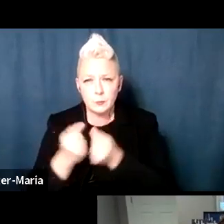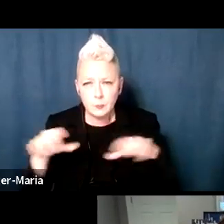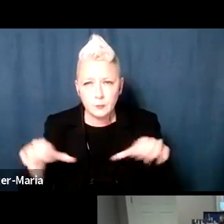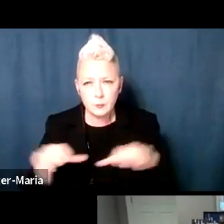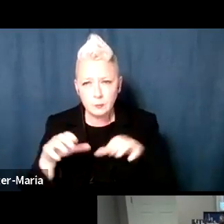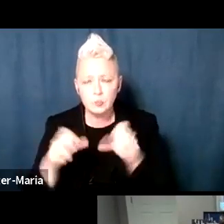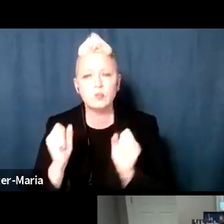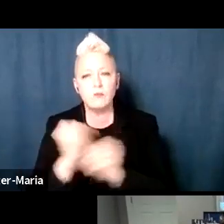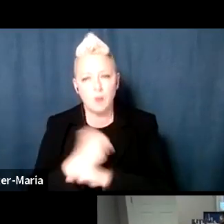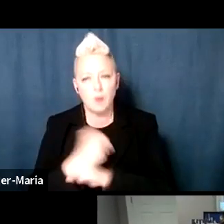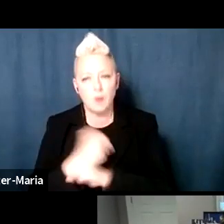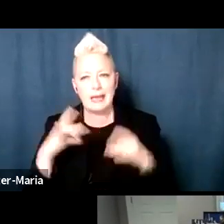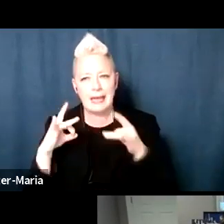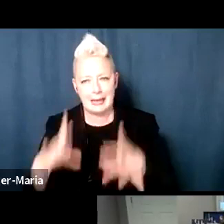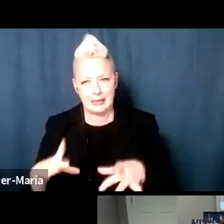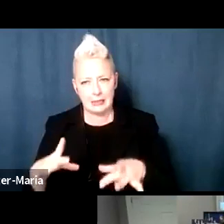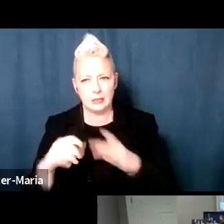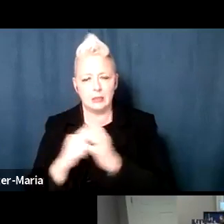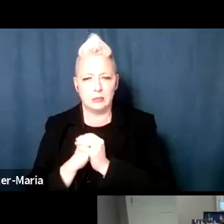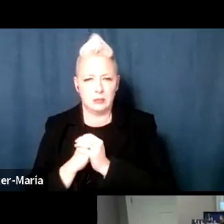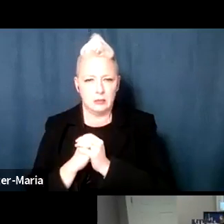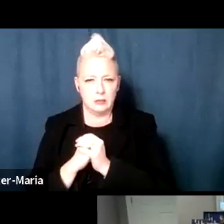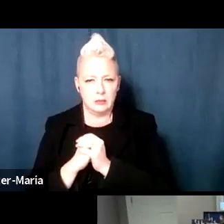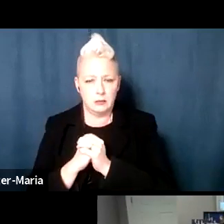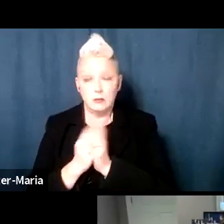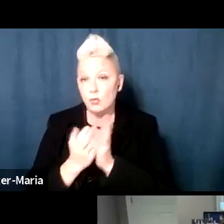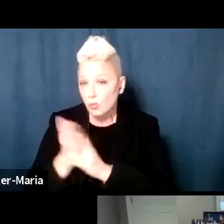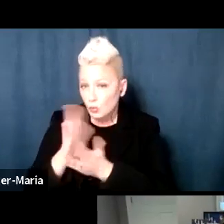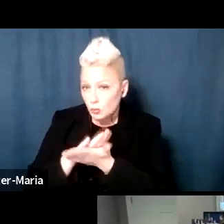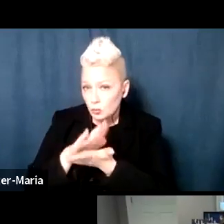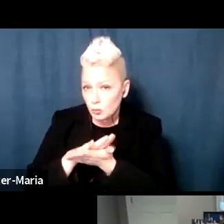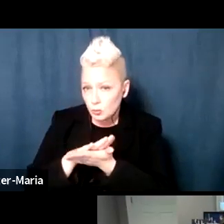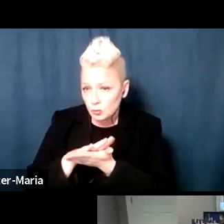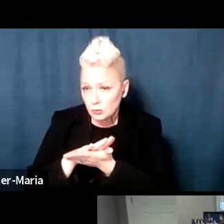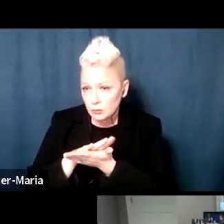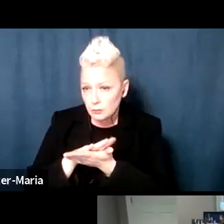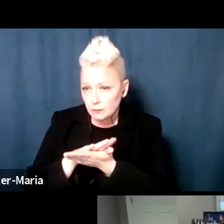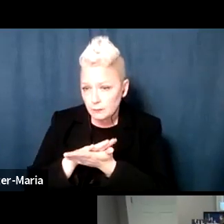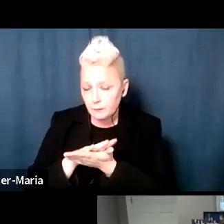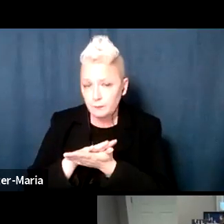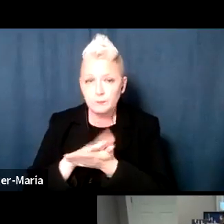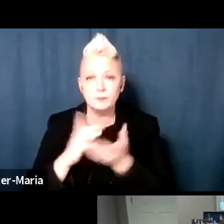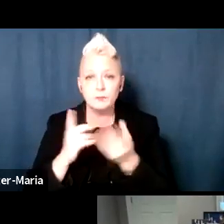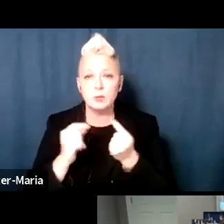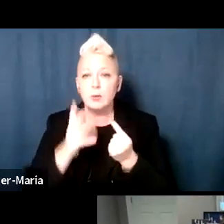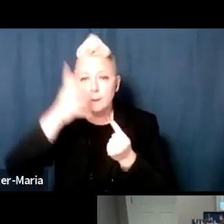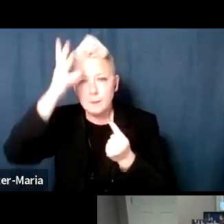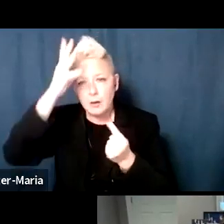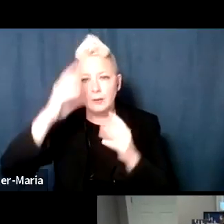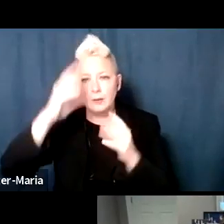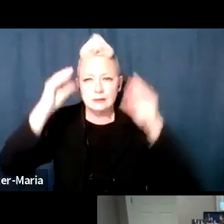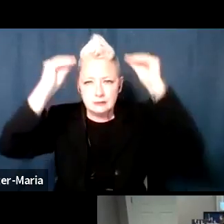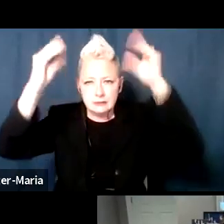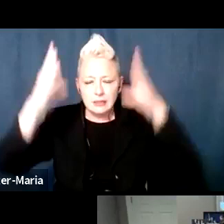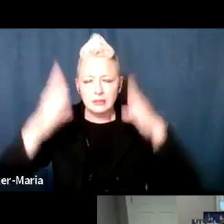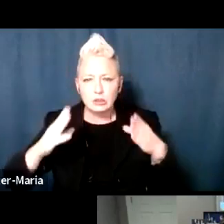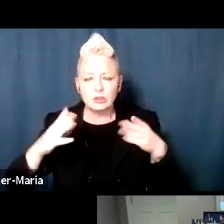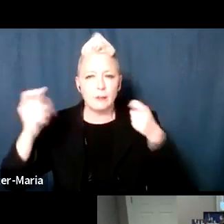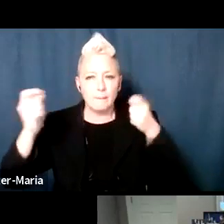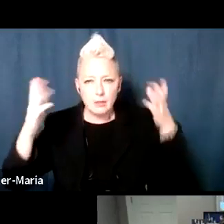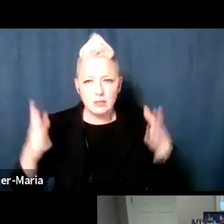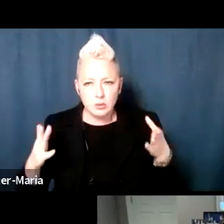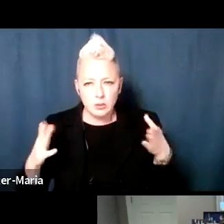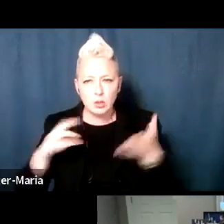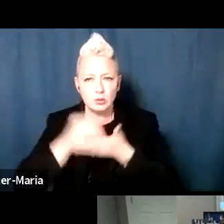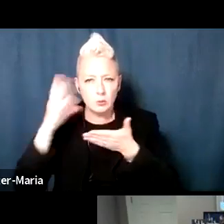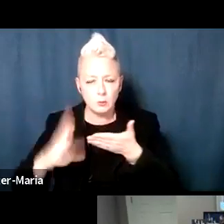fight hate. So it's through the schools. We pull together parents and teachers, administrators, and